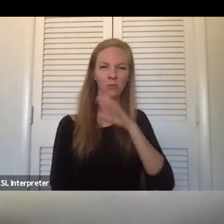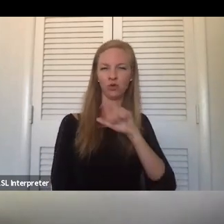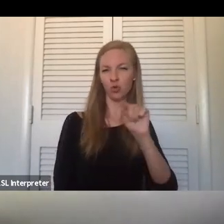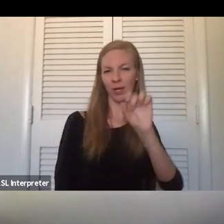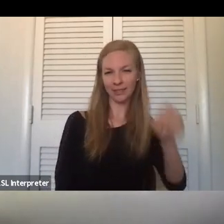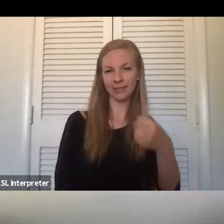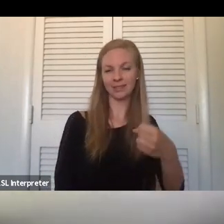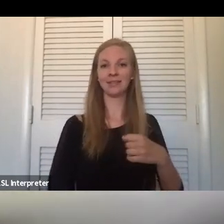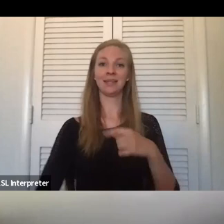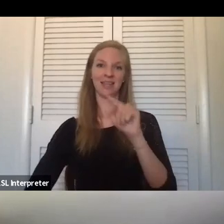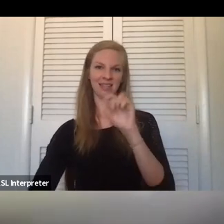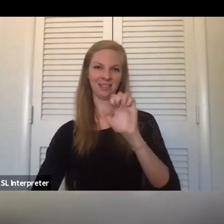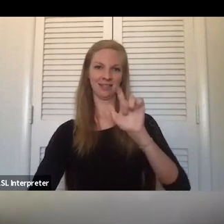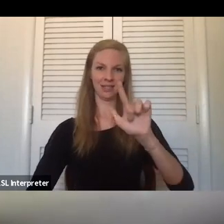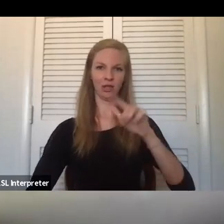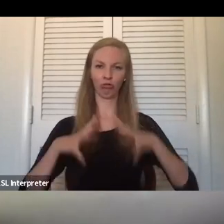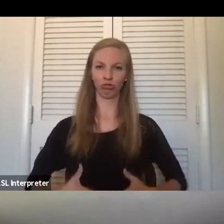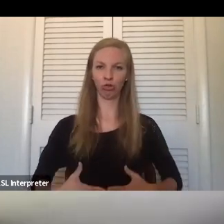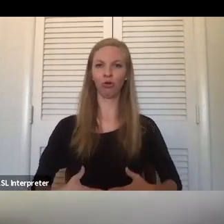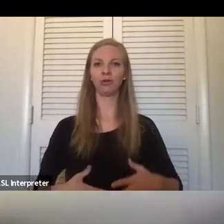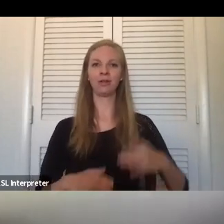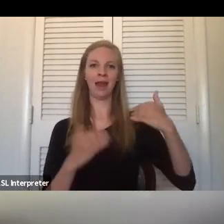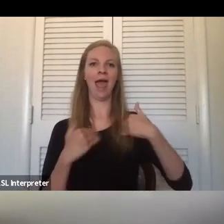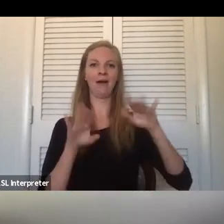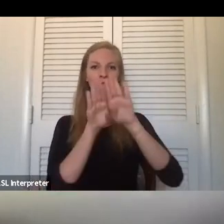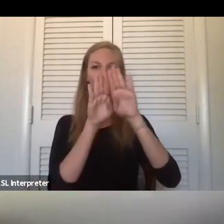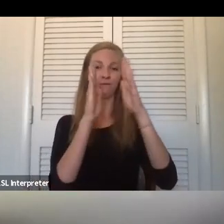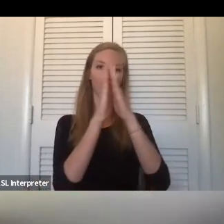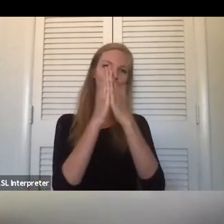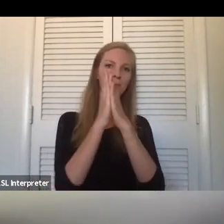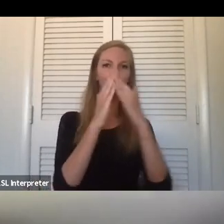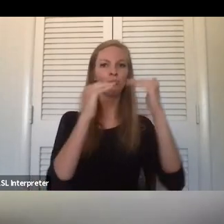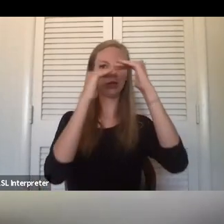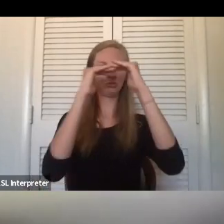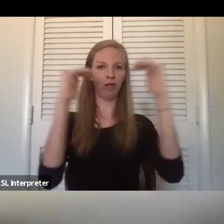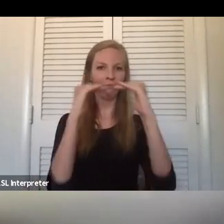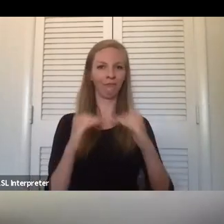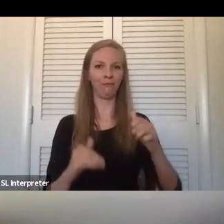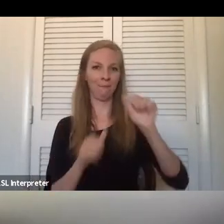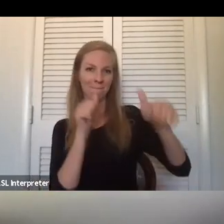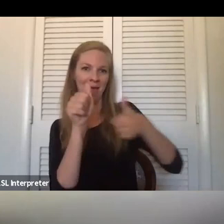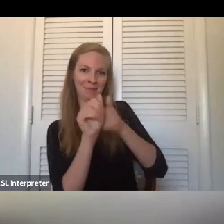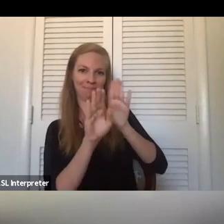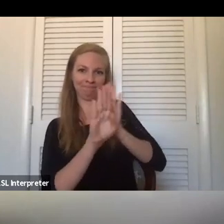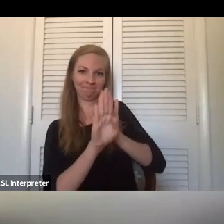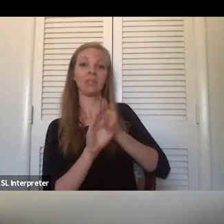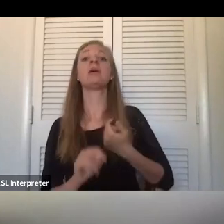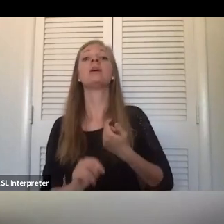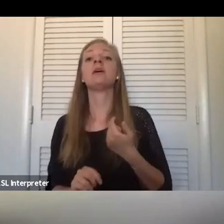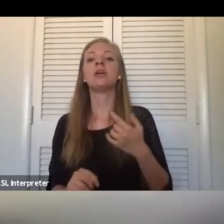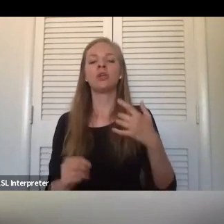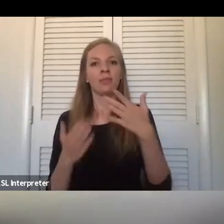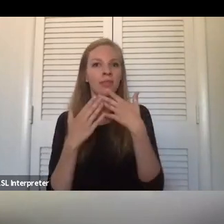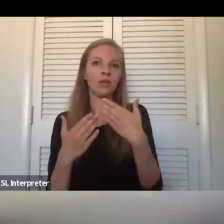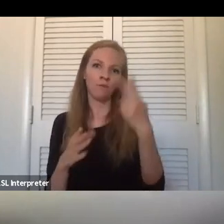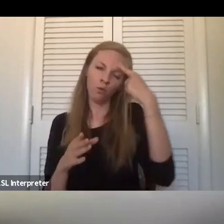and there's a bookcase behind me. I'd like to thank everyone who joined us on Facebook today, uh, to learn more about the ADA and to celebrate